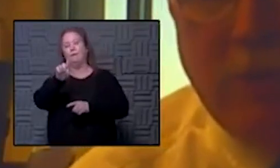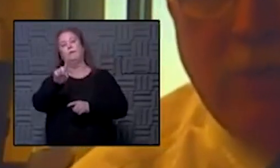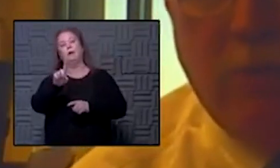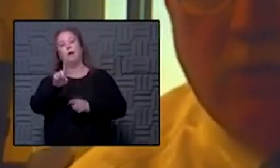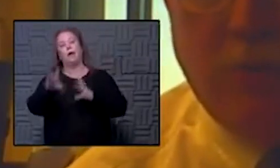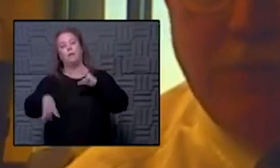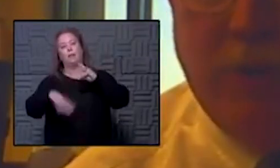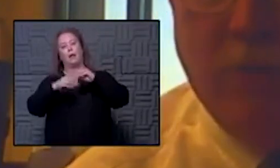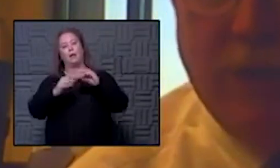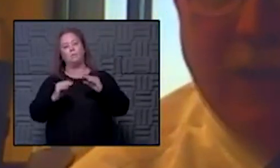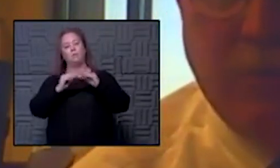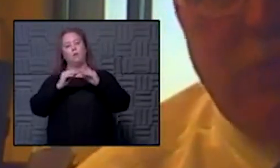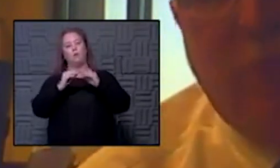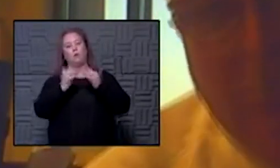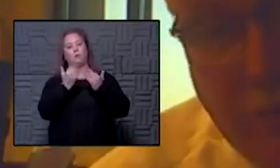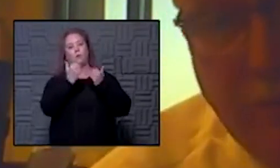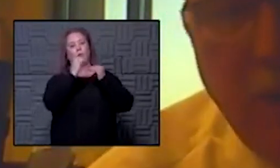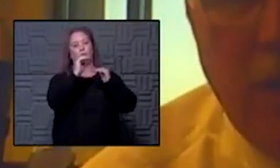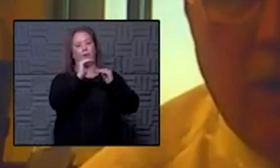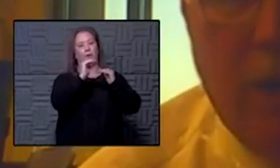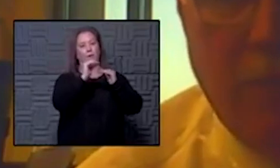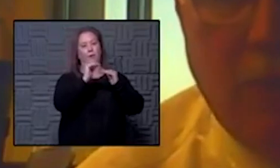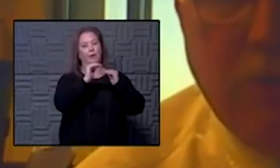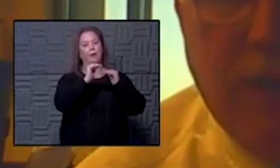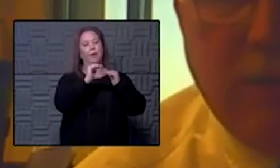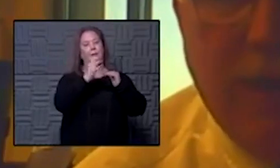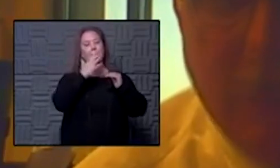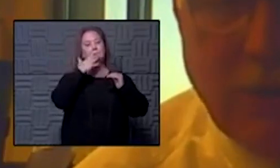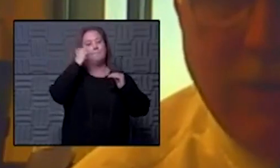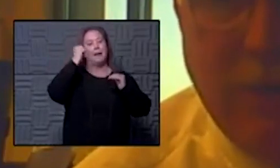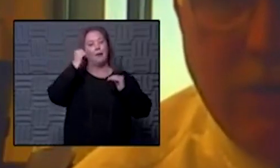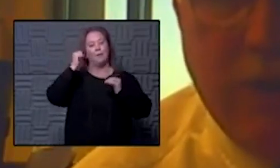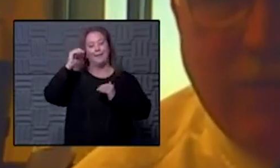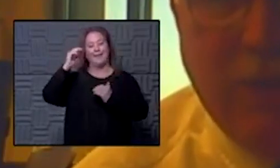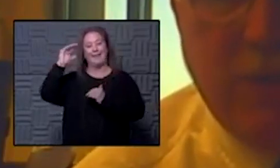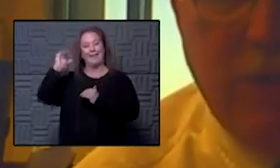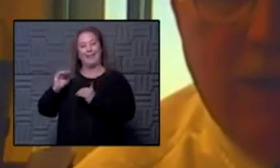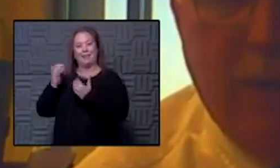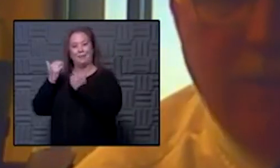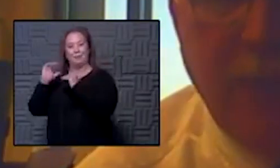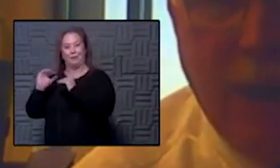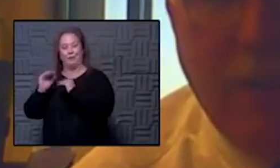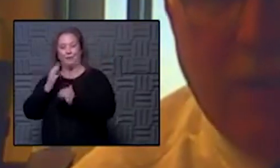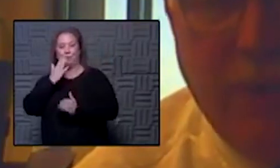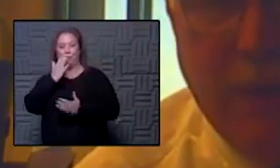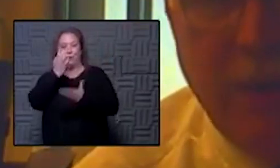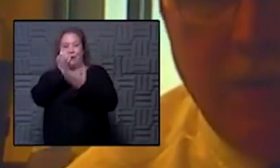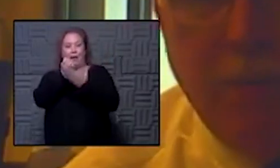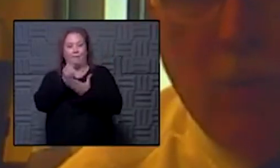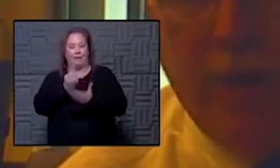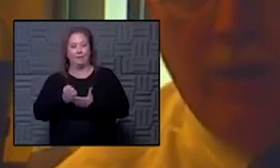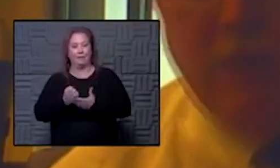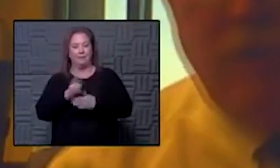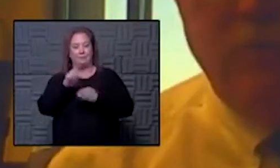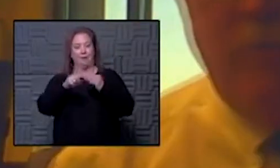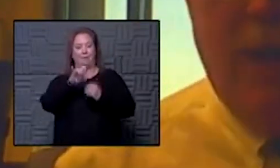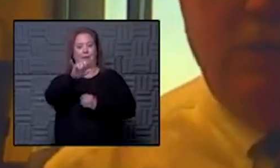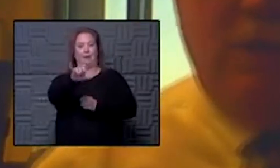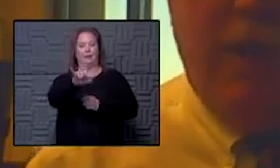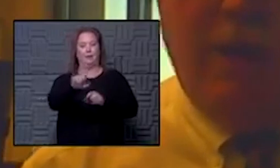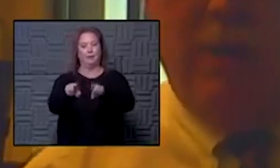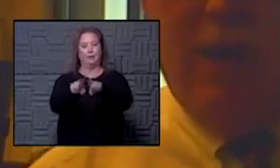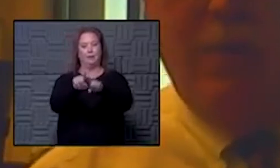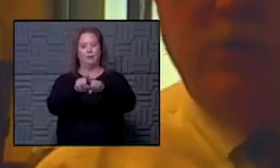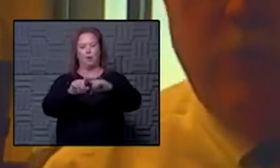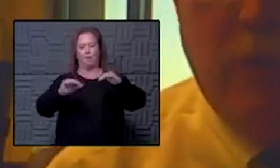that more restrictive works better than less restrictive goes without saying there's even good evidence about that but what it's also